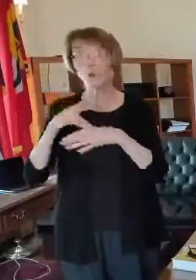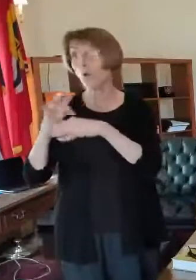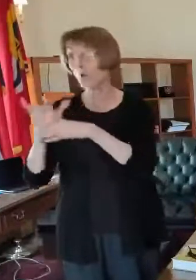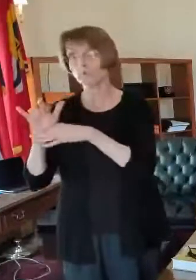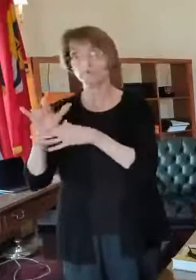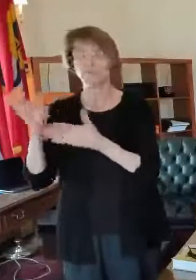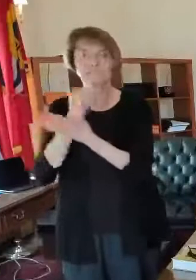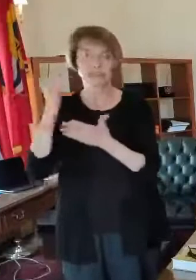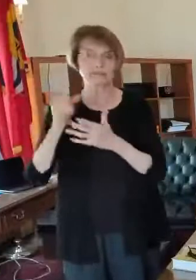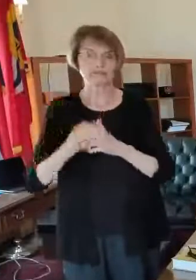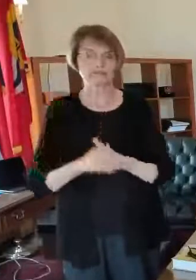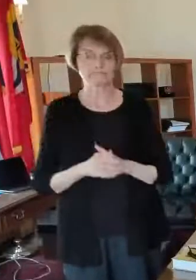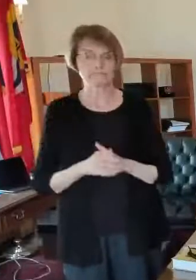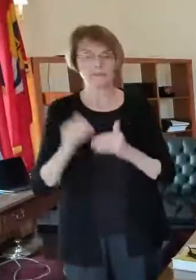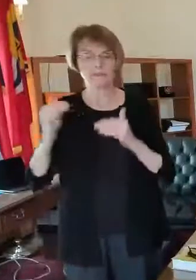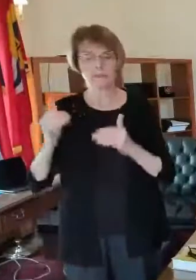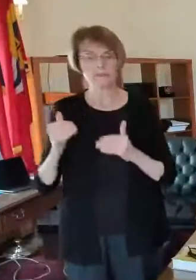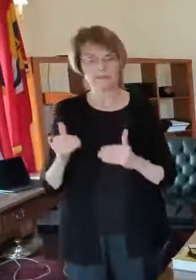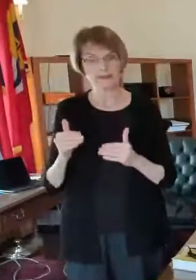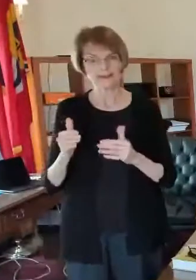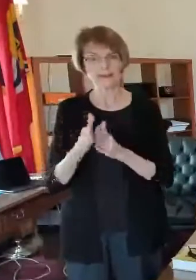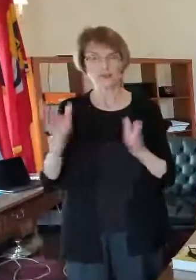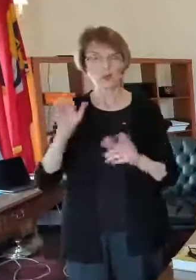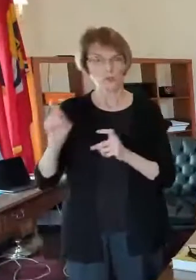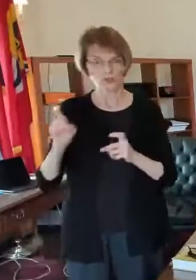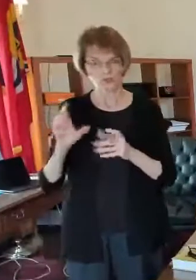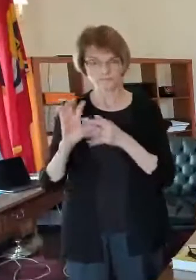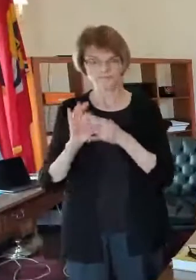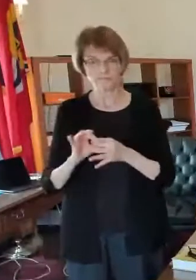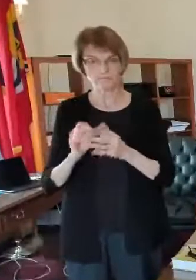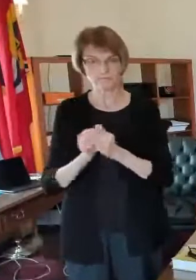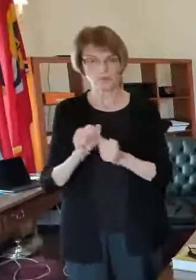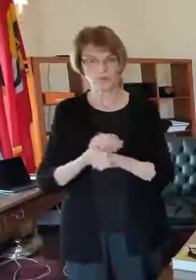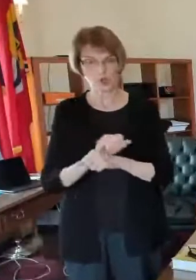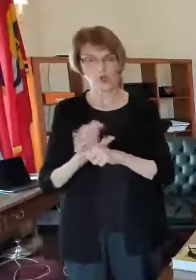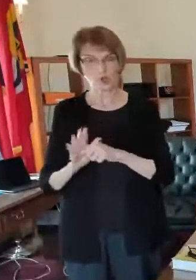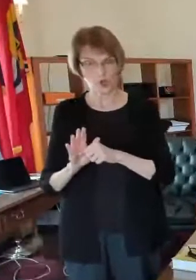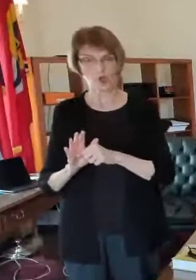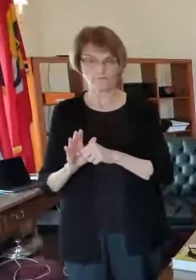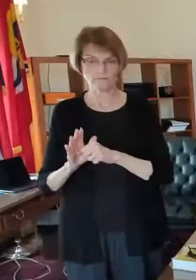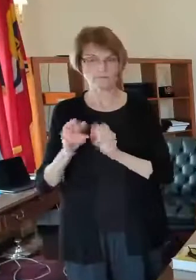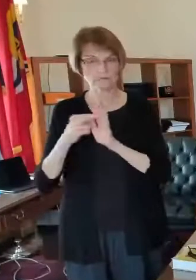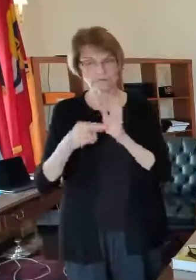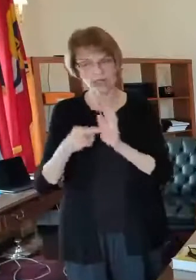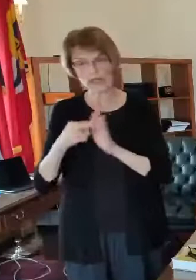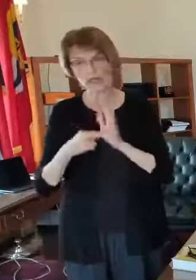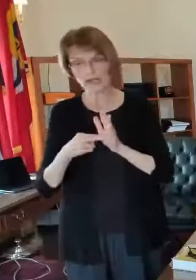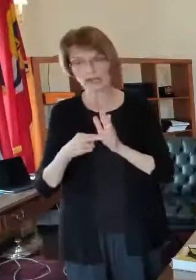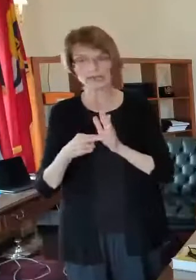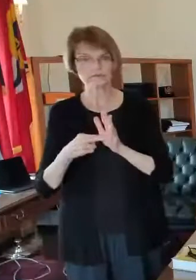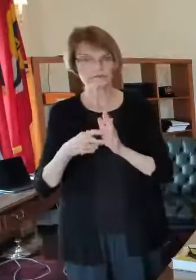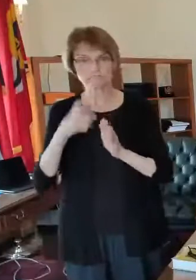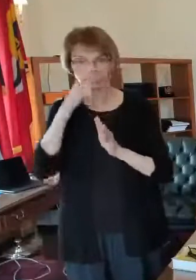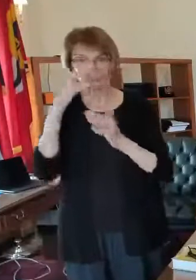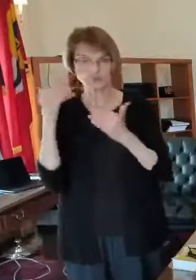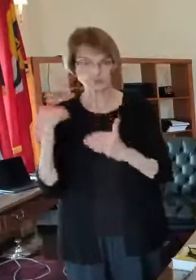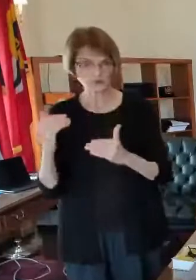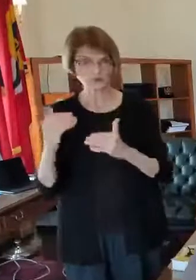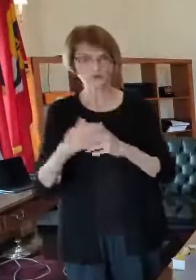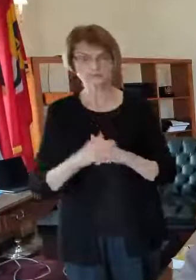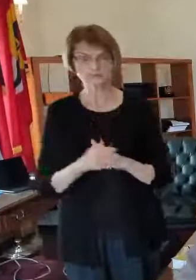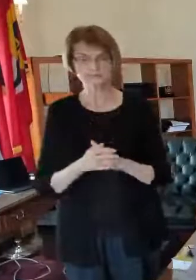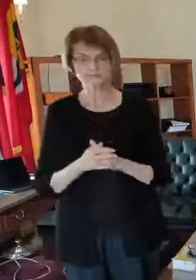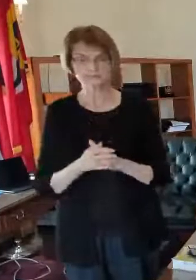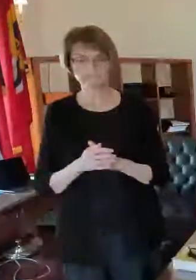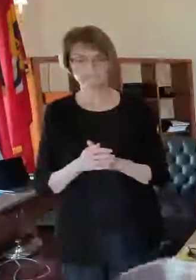uh so our next general questions have to do with covid guidelines and restrictions that are still in place uh we